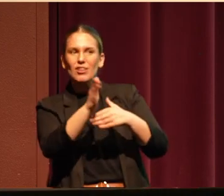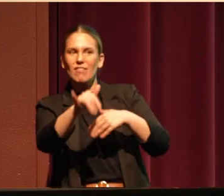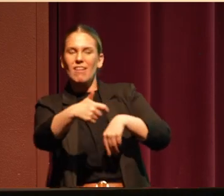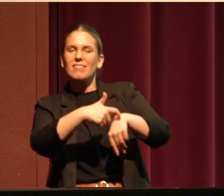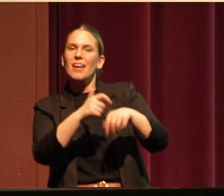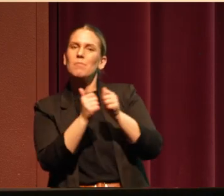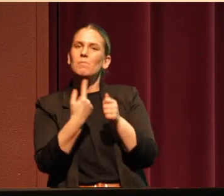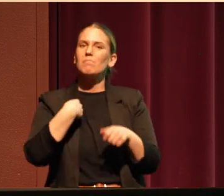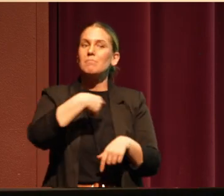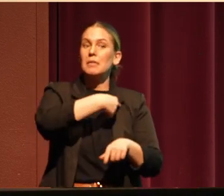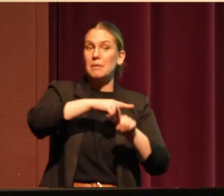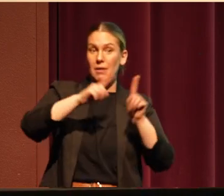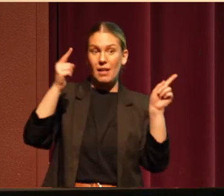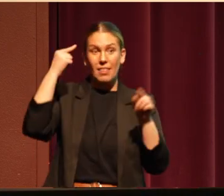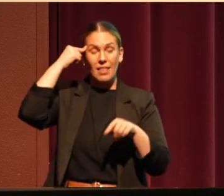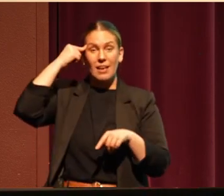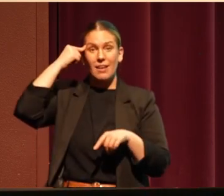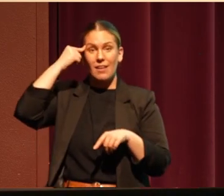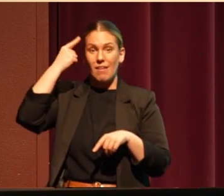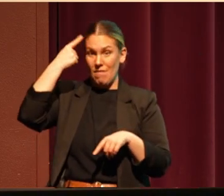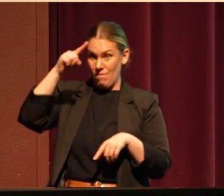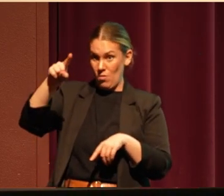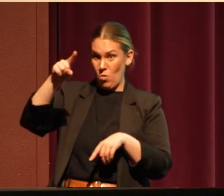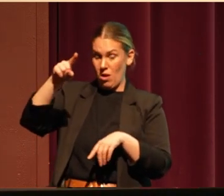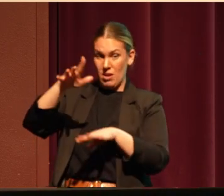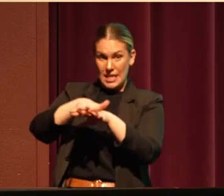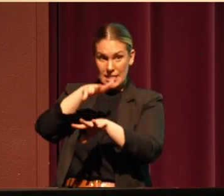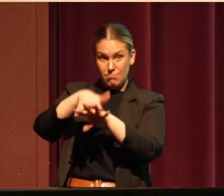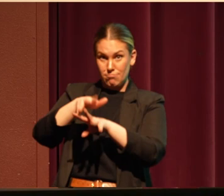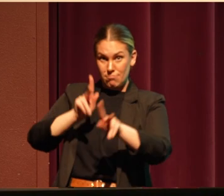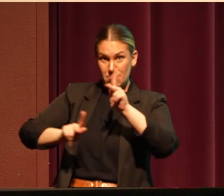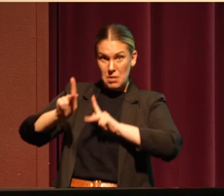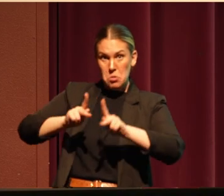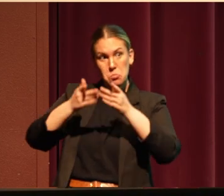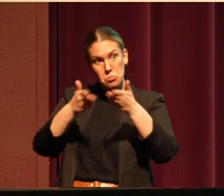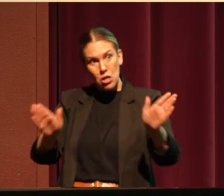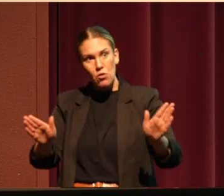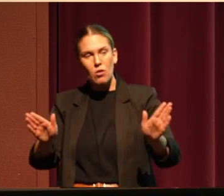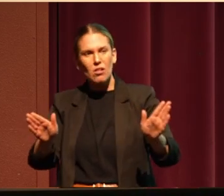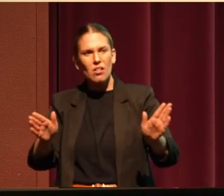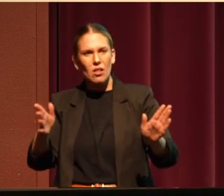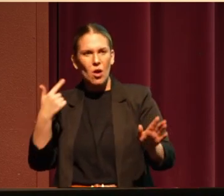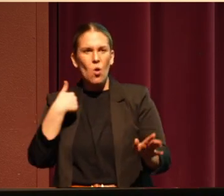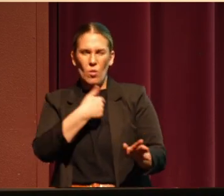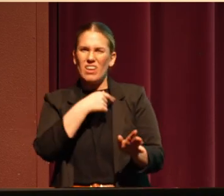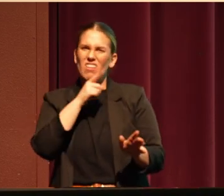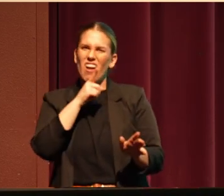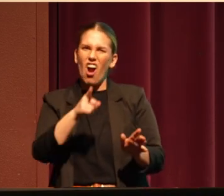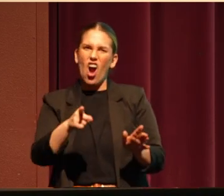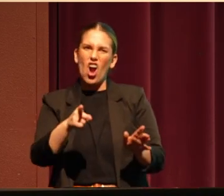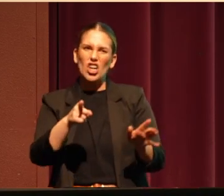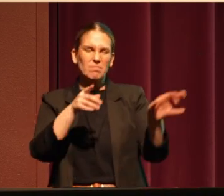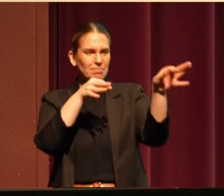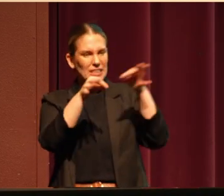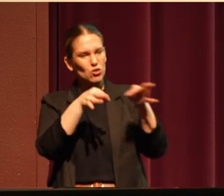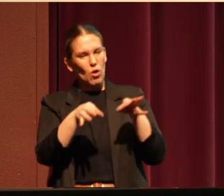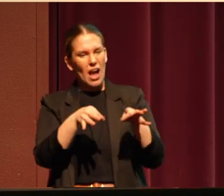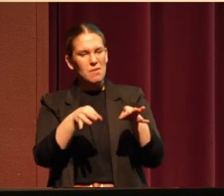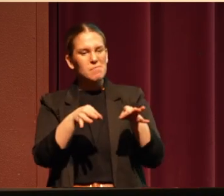I think for Native people in general, we're often defined by our hardships.